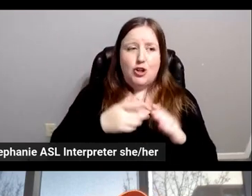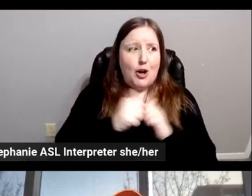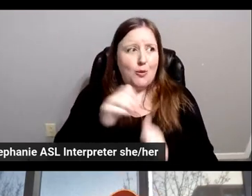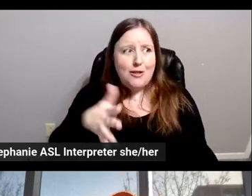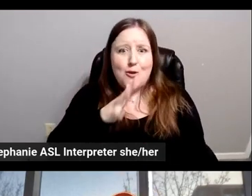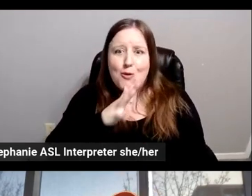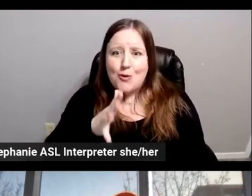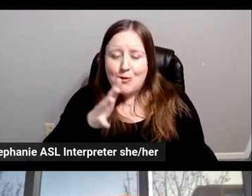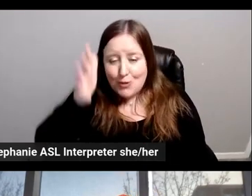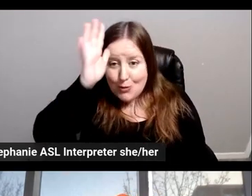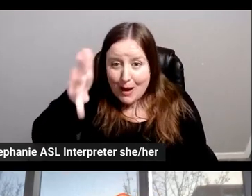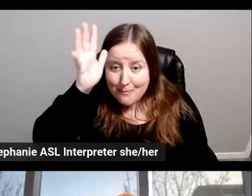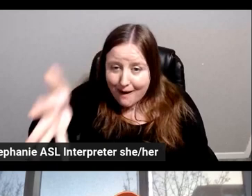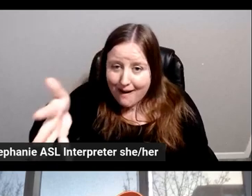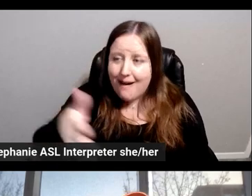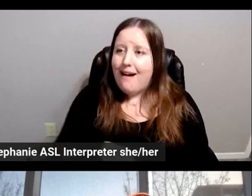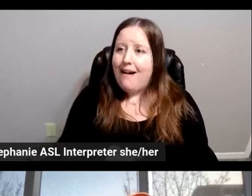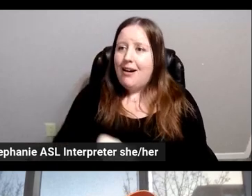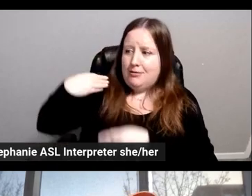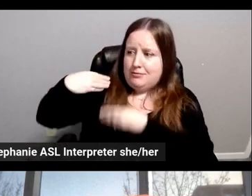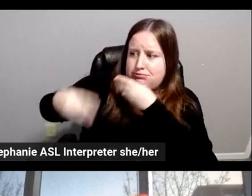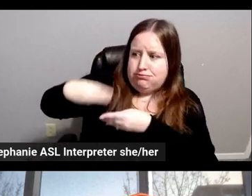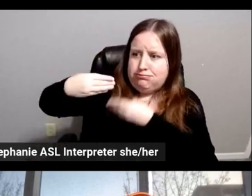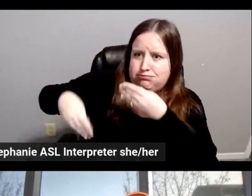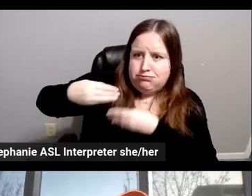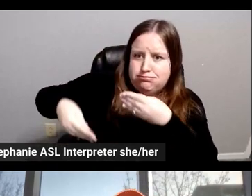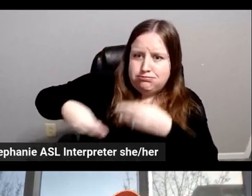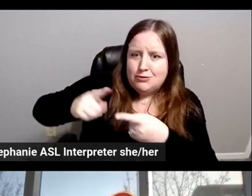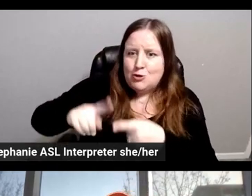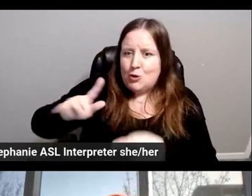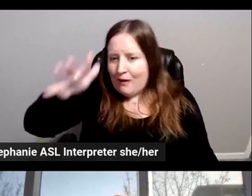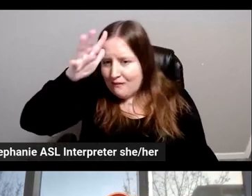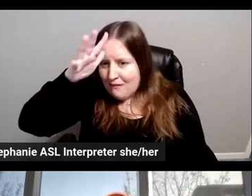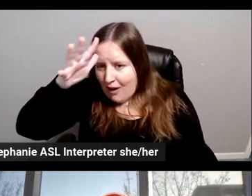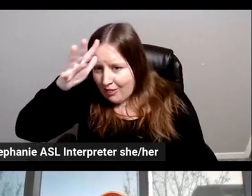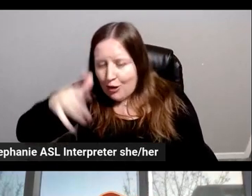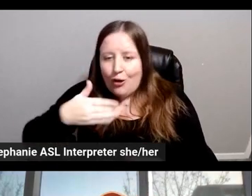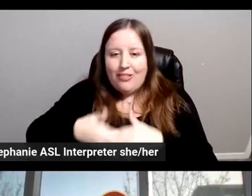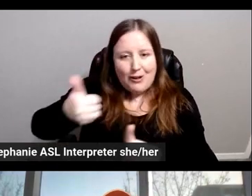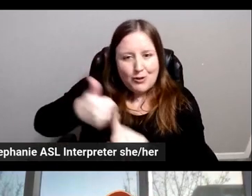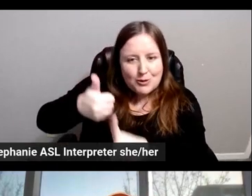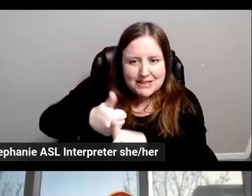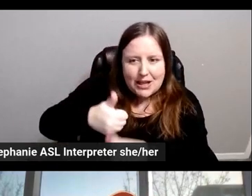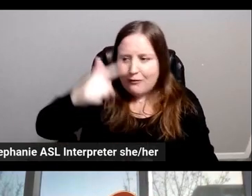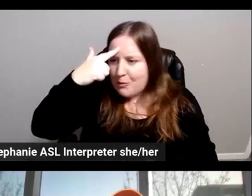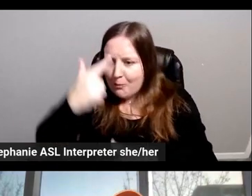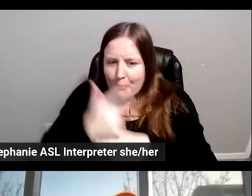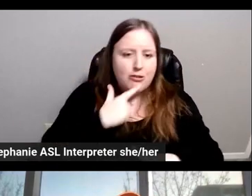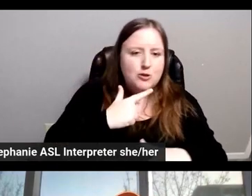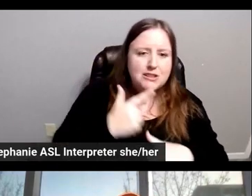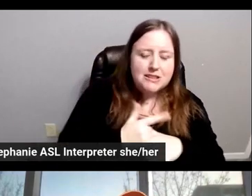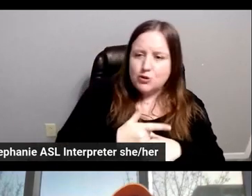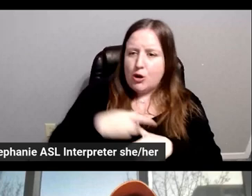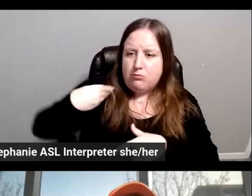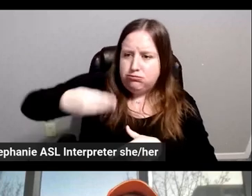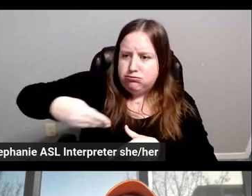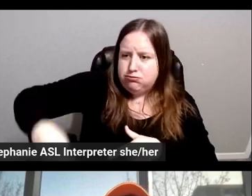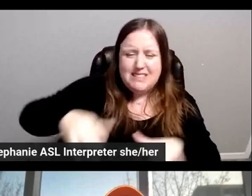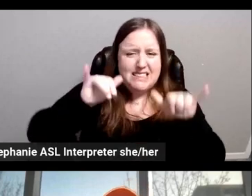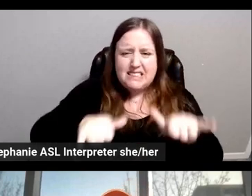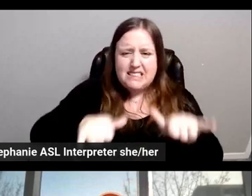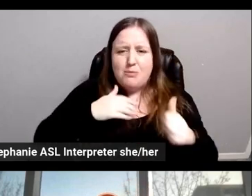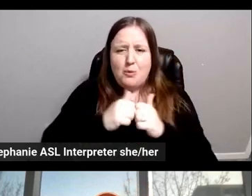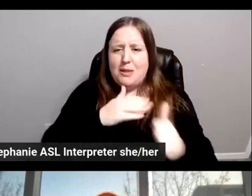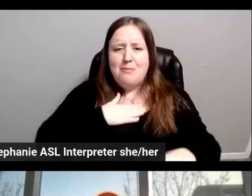then the legacy was passed to your father, and then to yourself, your brother, your sister, and then I'm trying to do the same with my daughters.